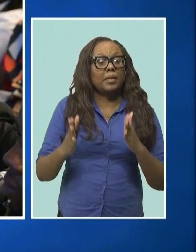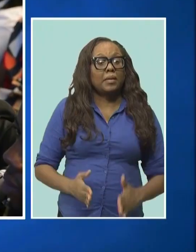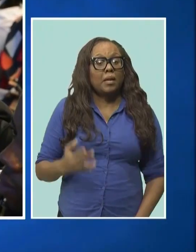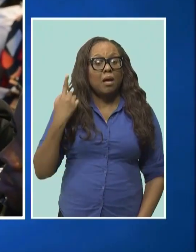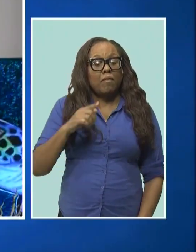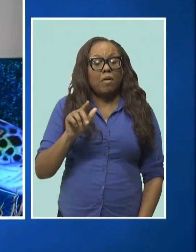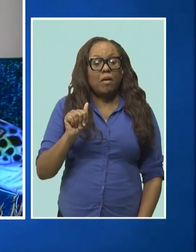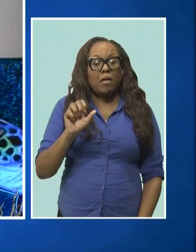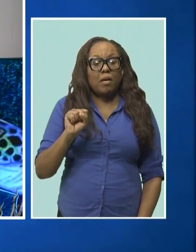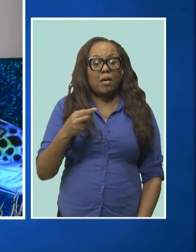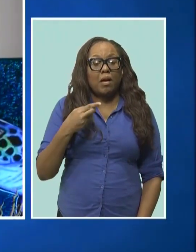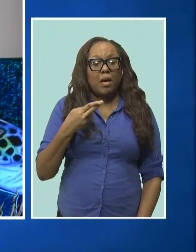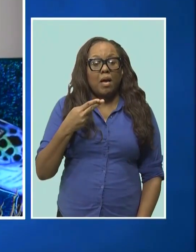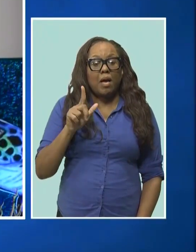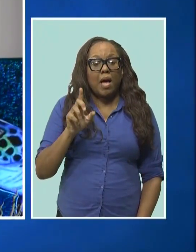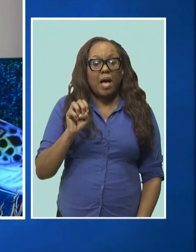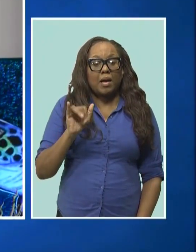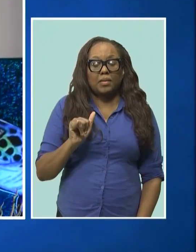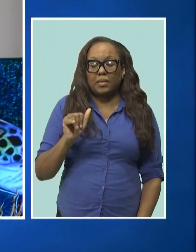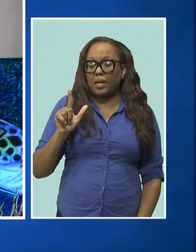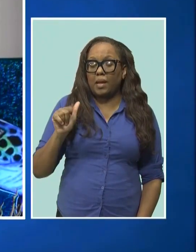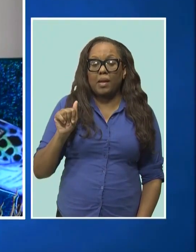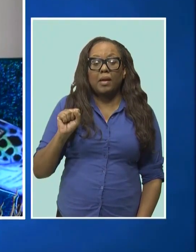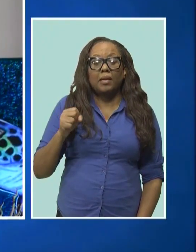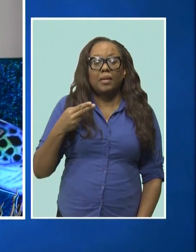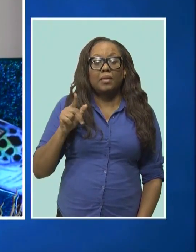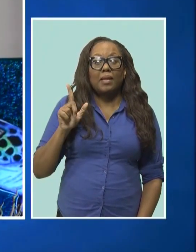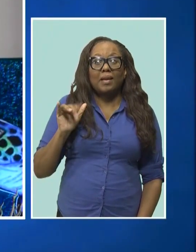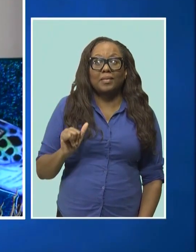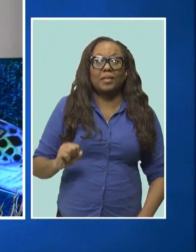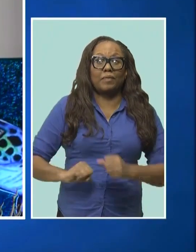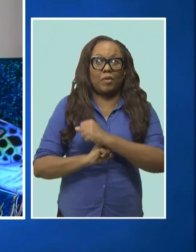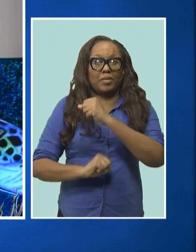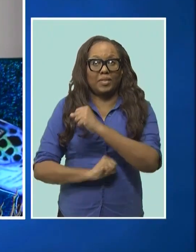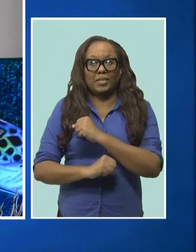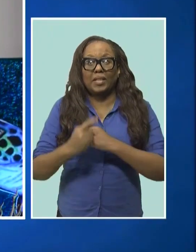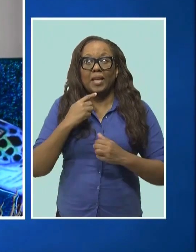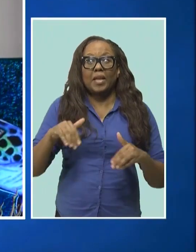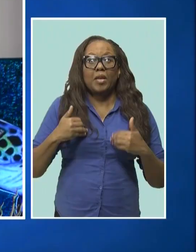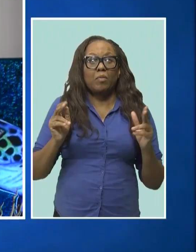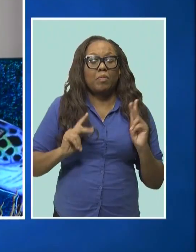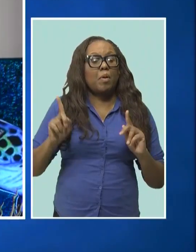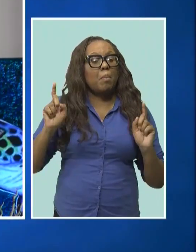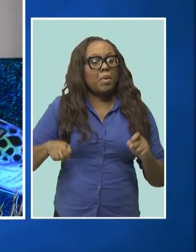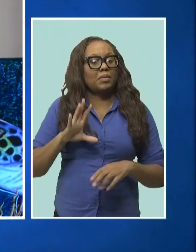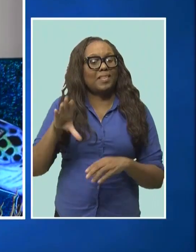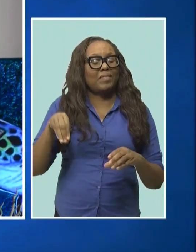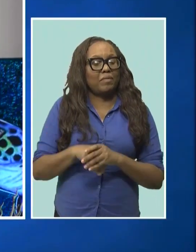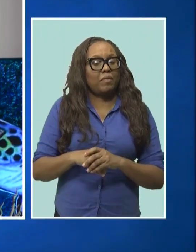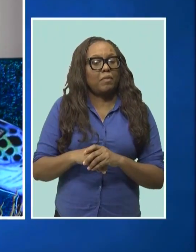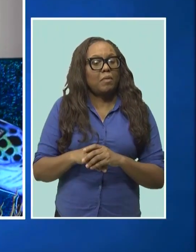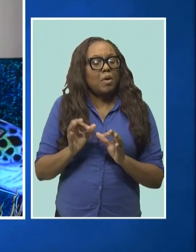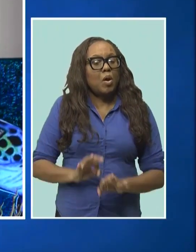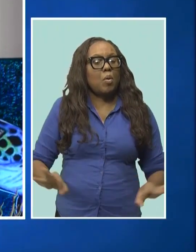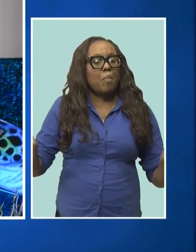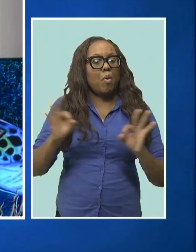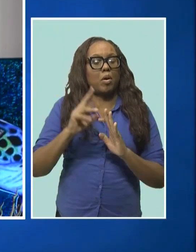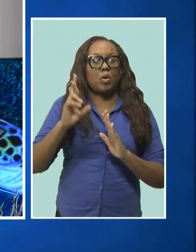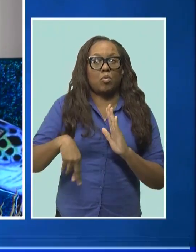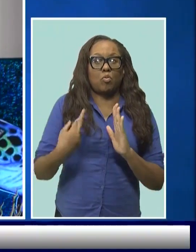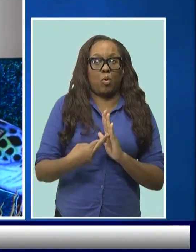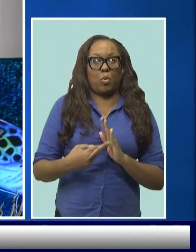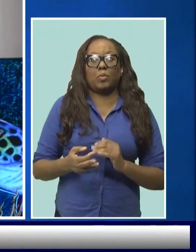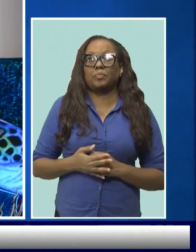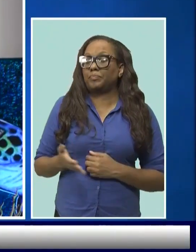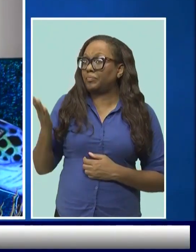as future leaders, the youth must play an important role in the ongoing fight against climate change. It is our moral responsibility